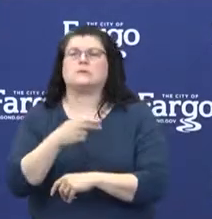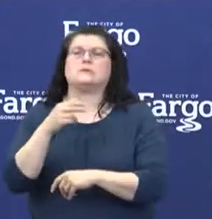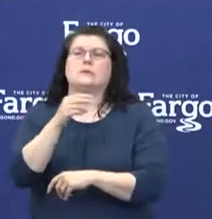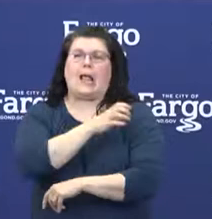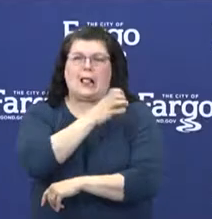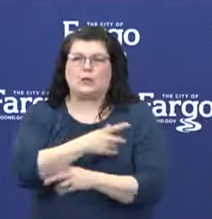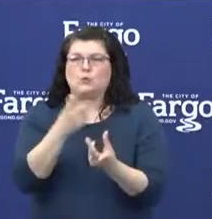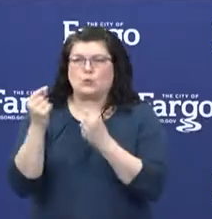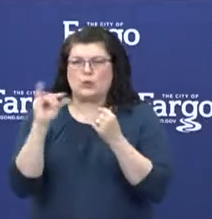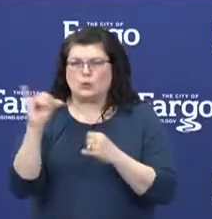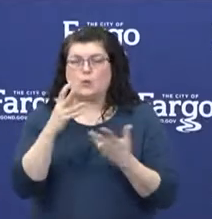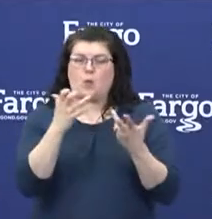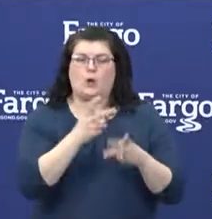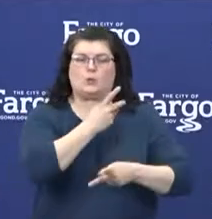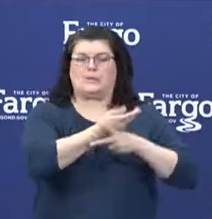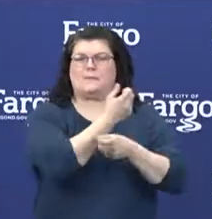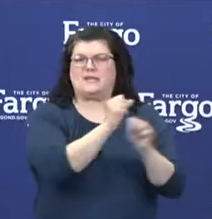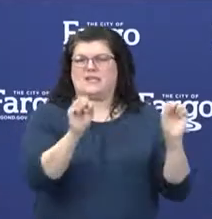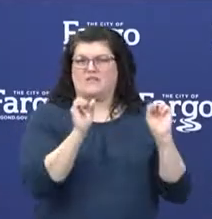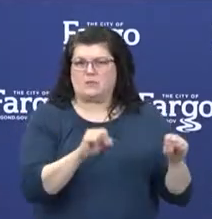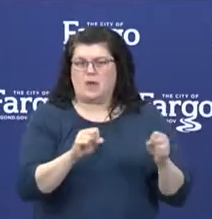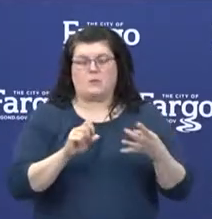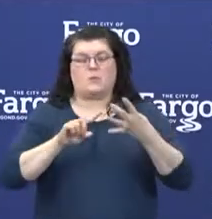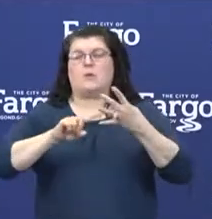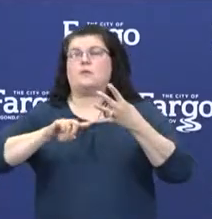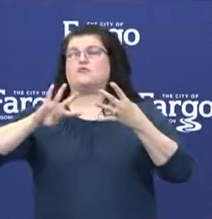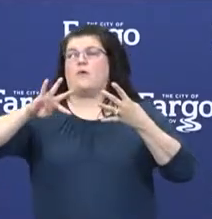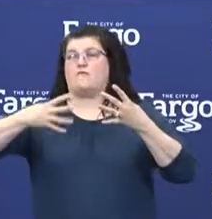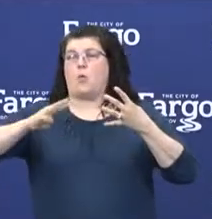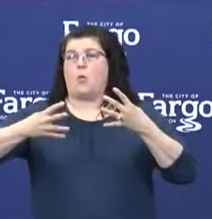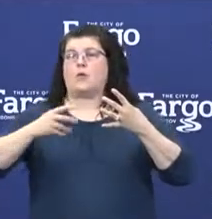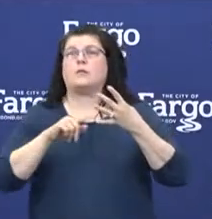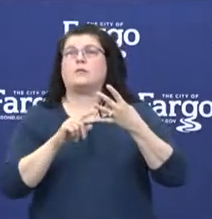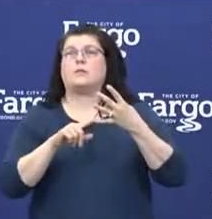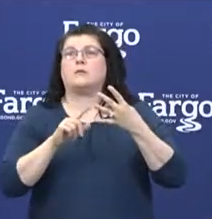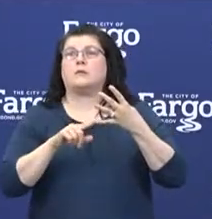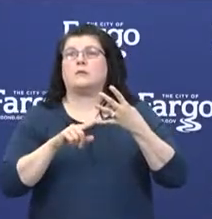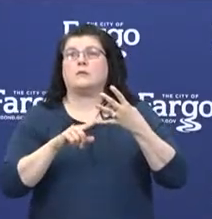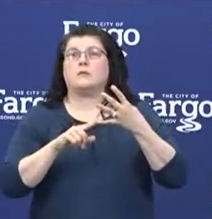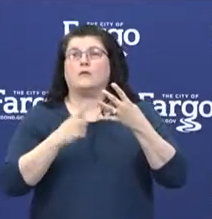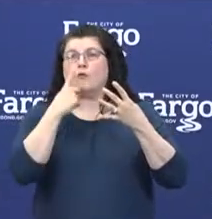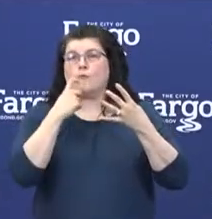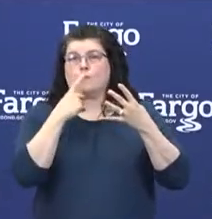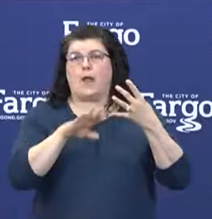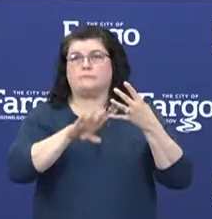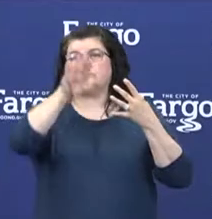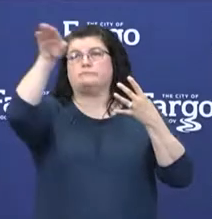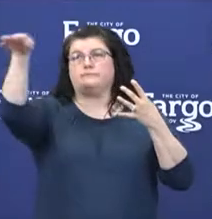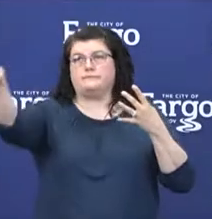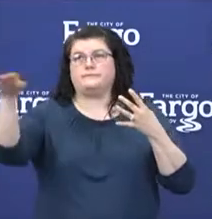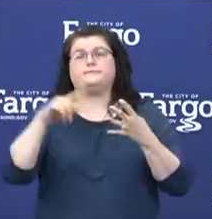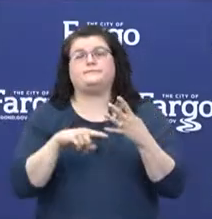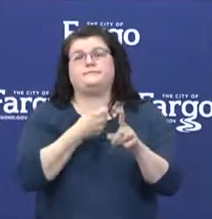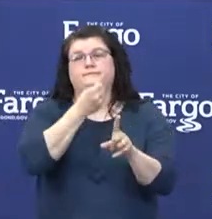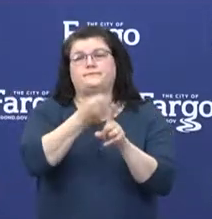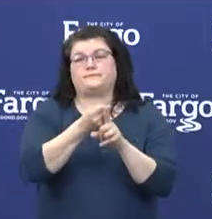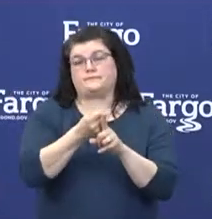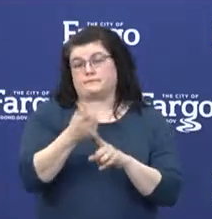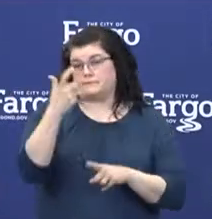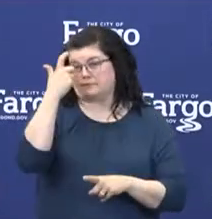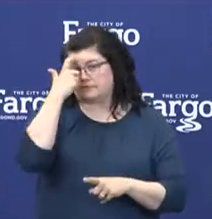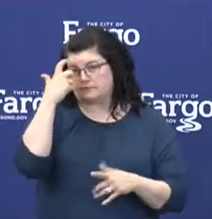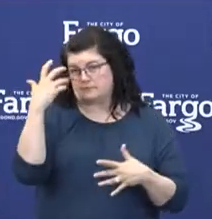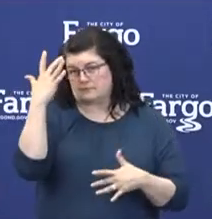possible. And then finally, the fourth wave, there's really those behavioral health effects and the impact on mental illness and the economic